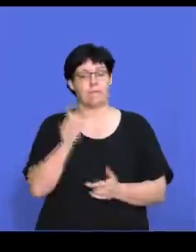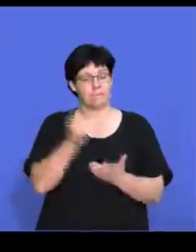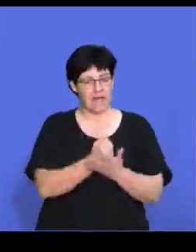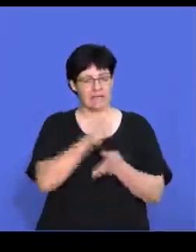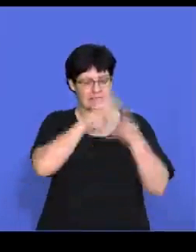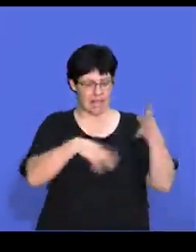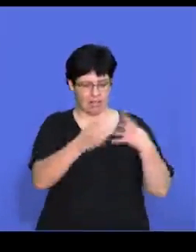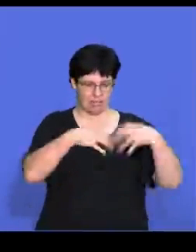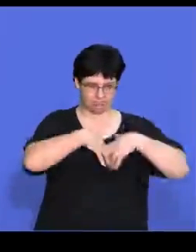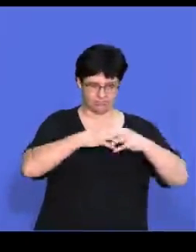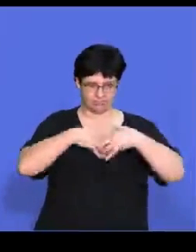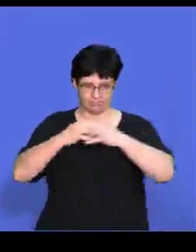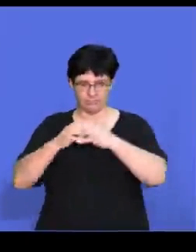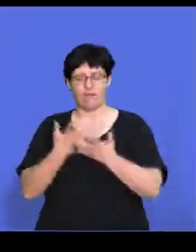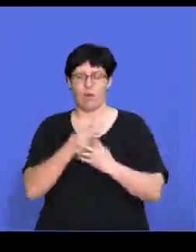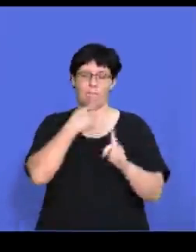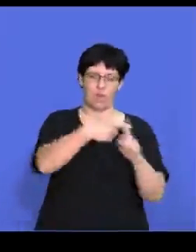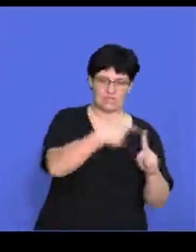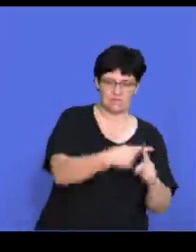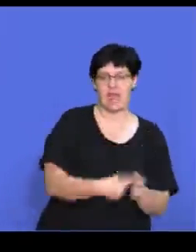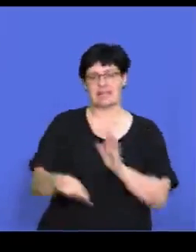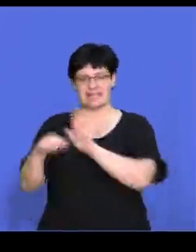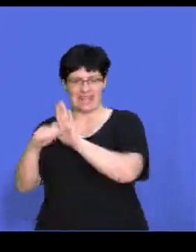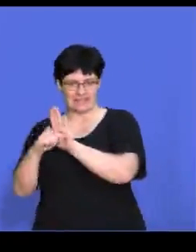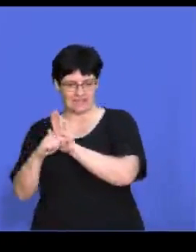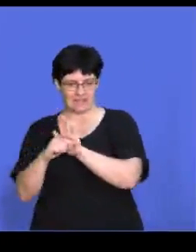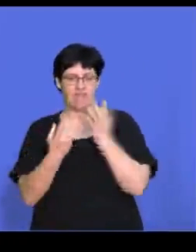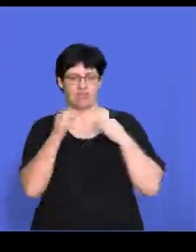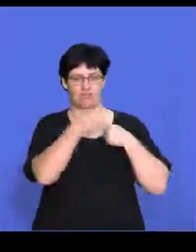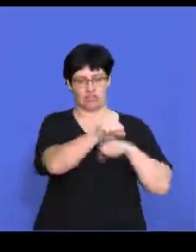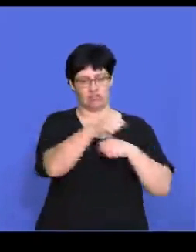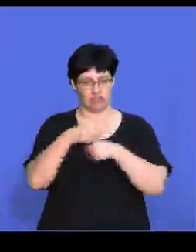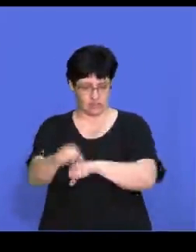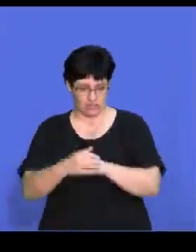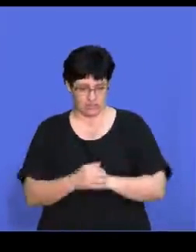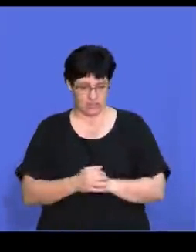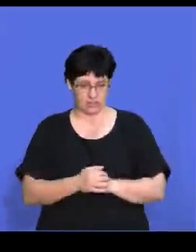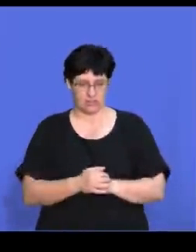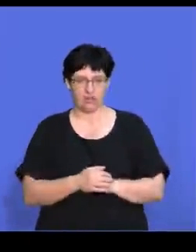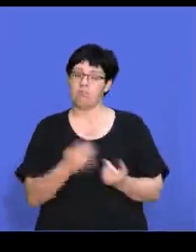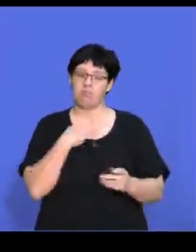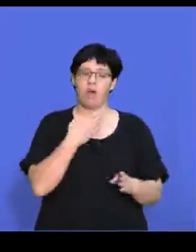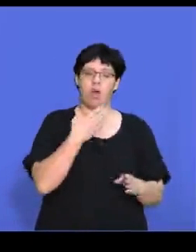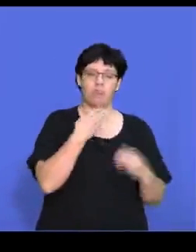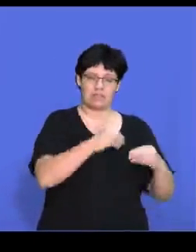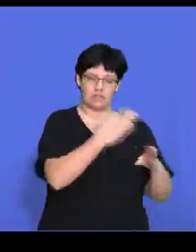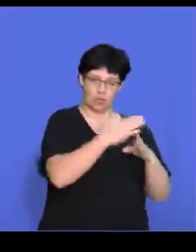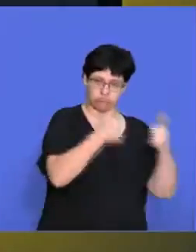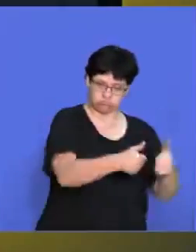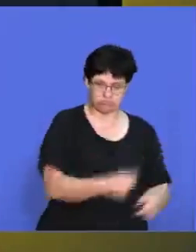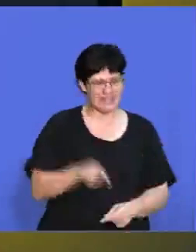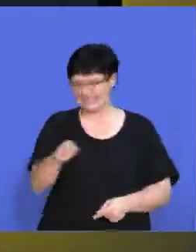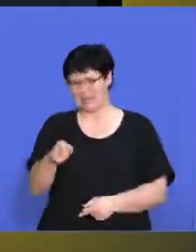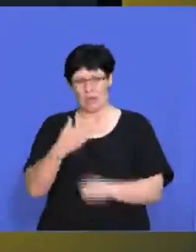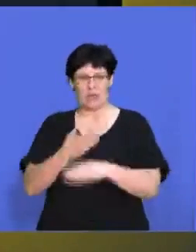Um, we have to draw up a table of the advantages and disadvantages of the strategy, right? So what's working for